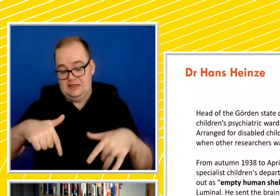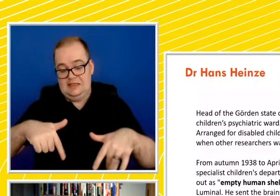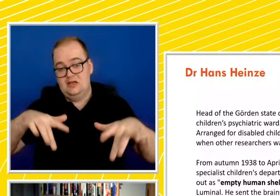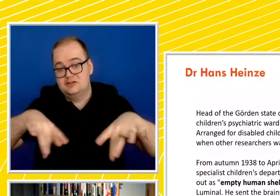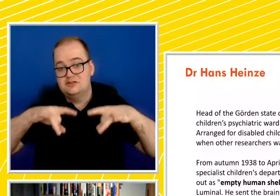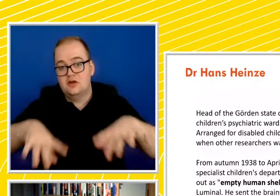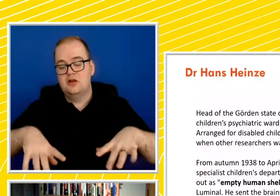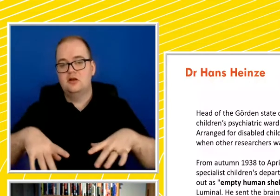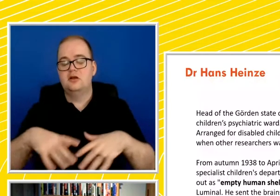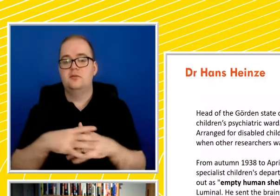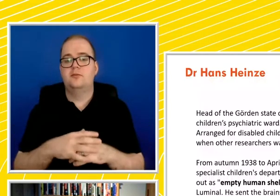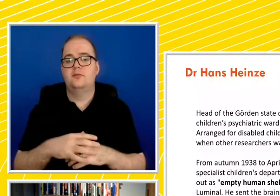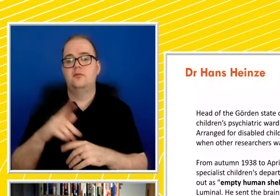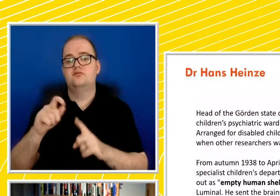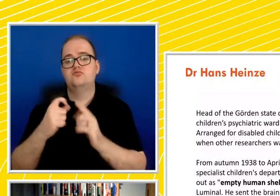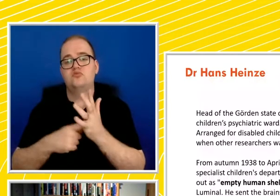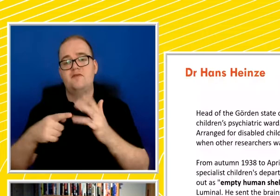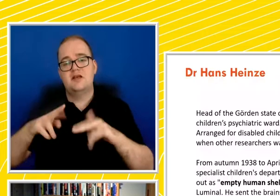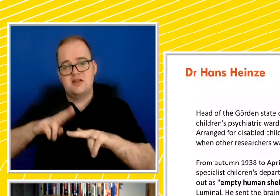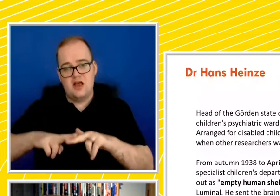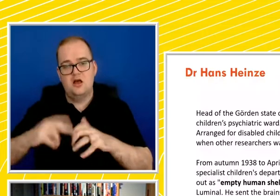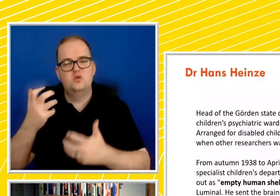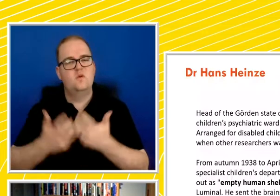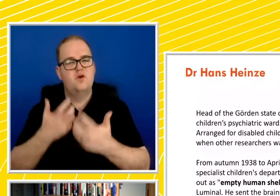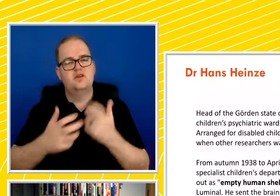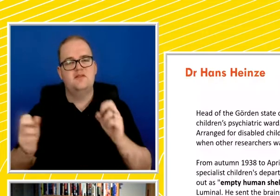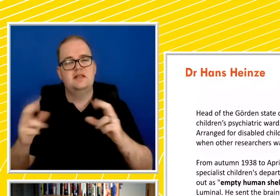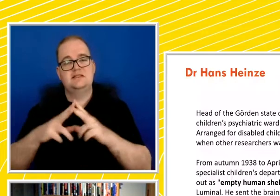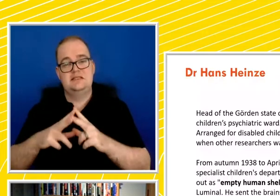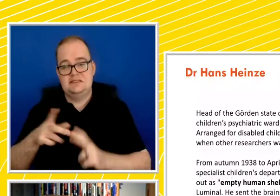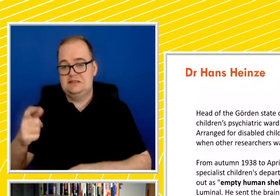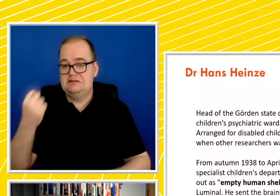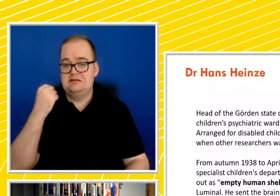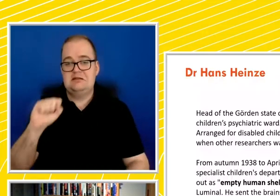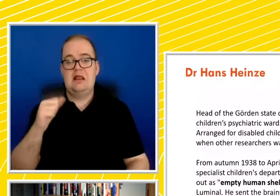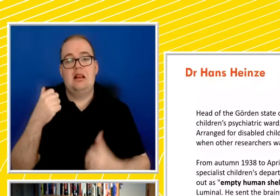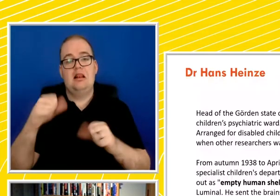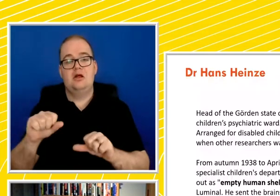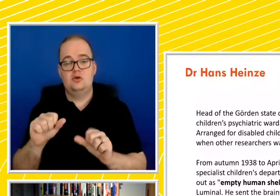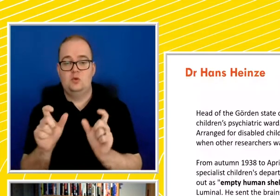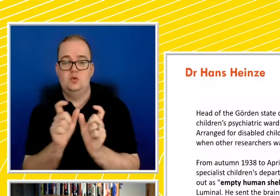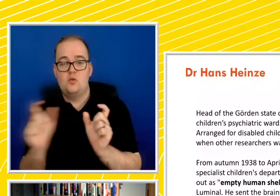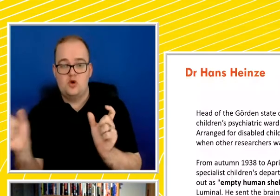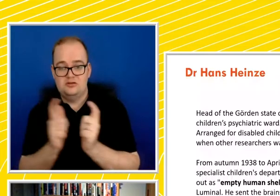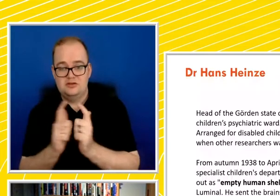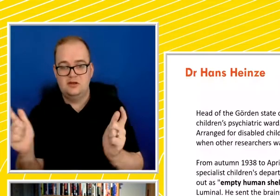A.P. Elkin, Professor of Anthropology at the University of Sydney, same terminology, looking at Aboriginal people.